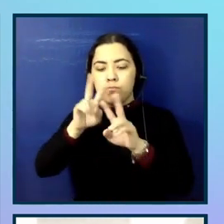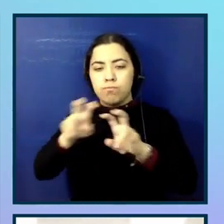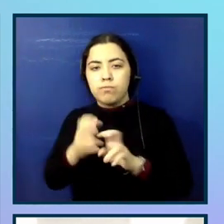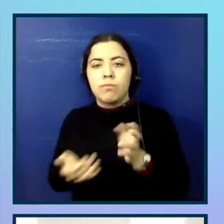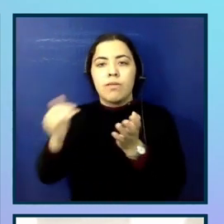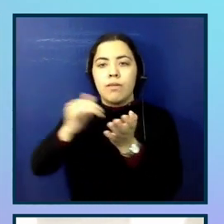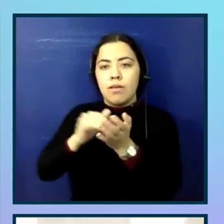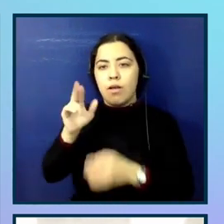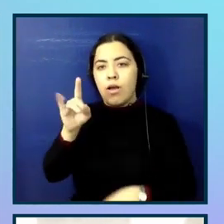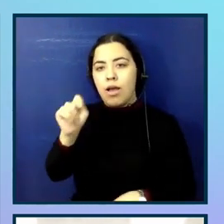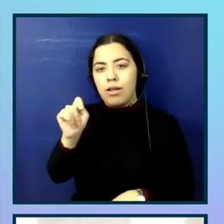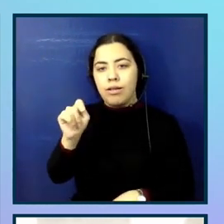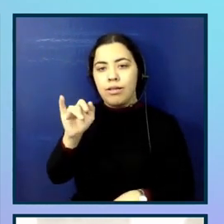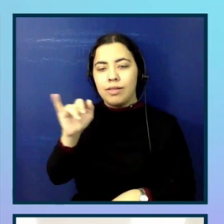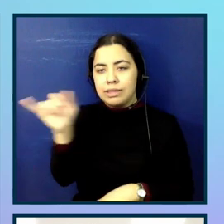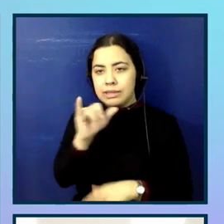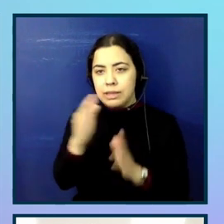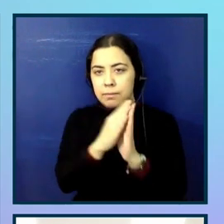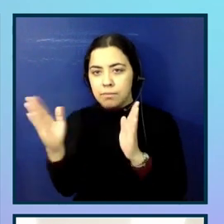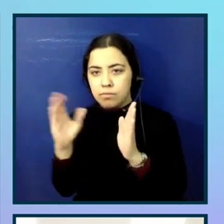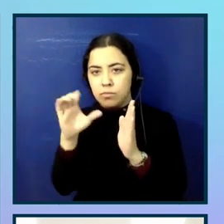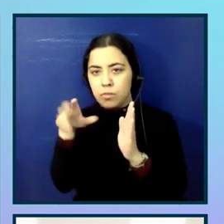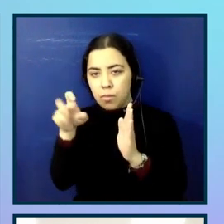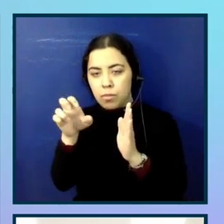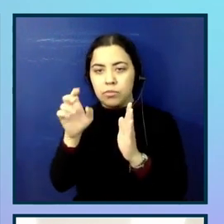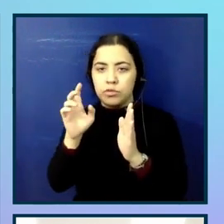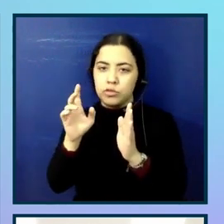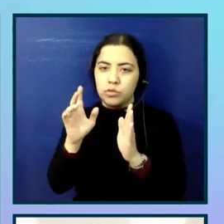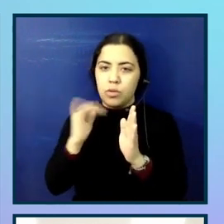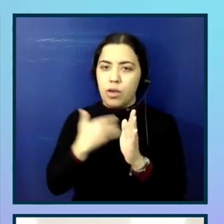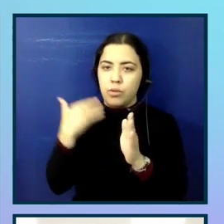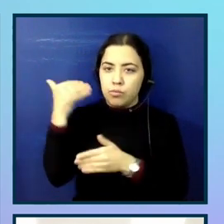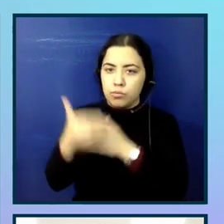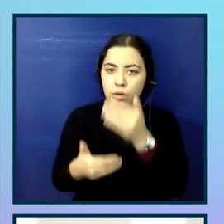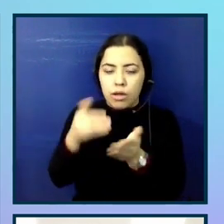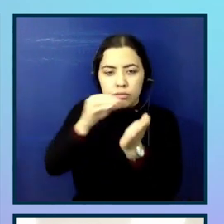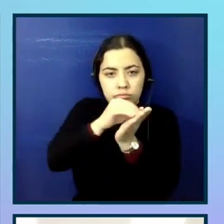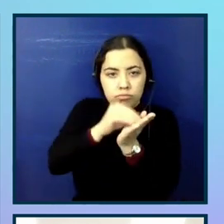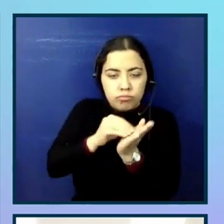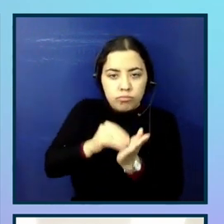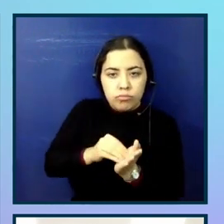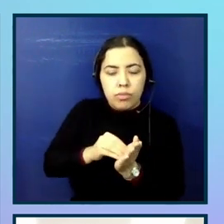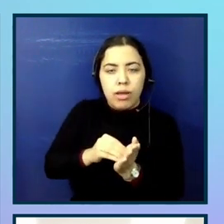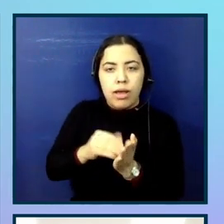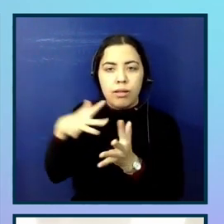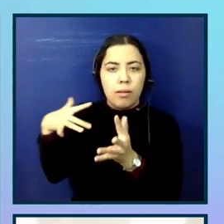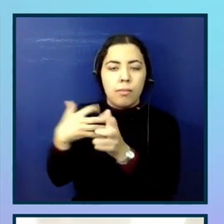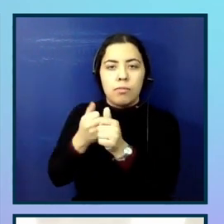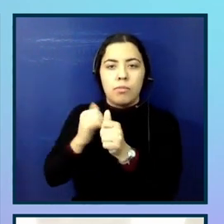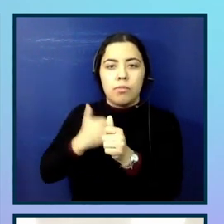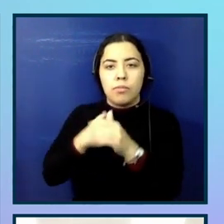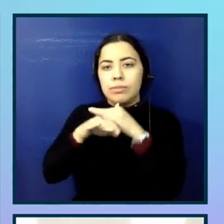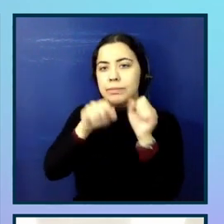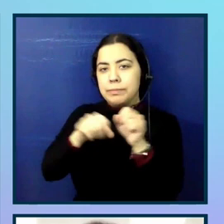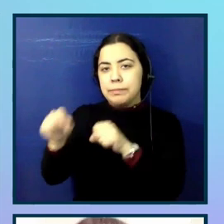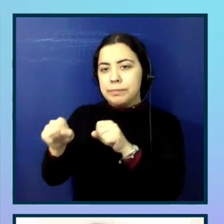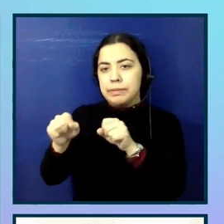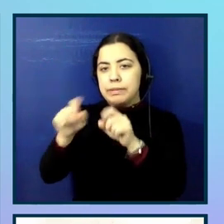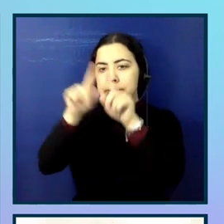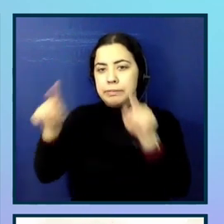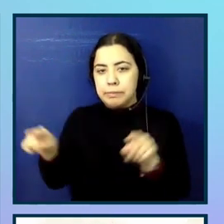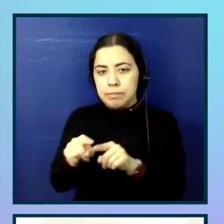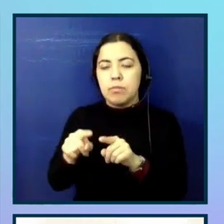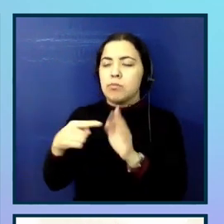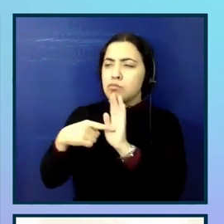so that we could measure our progress and updated our voluntary product accessibility templates. And it showed that we've made some great progress towards